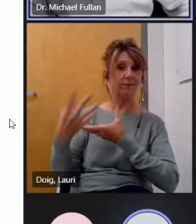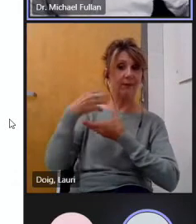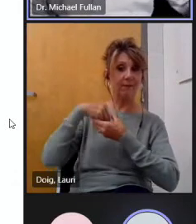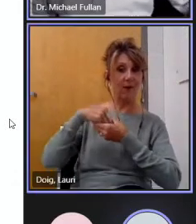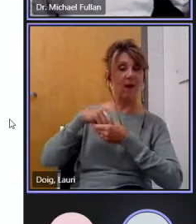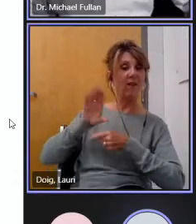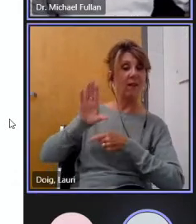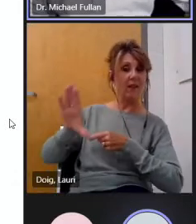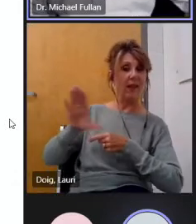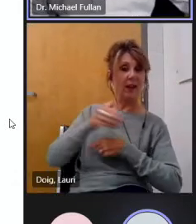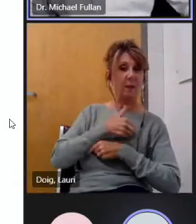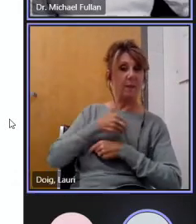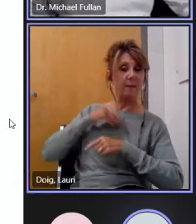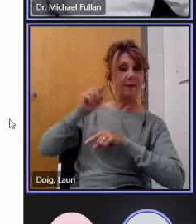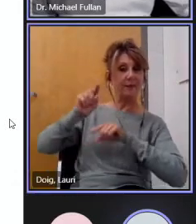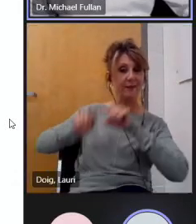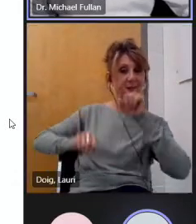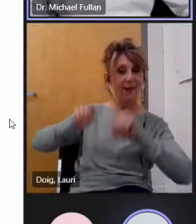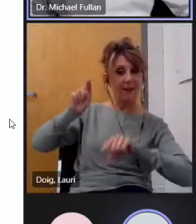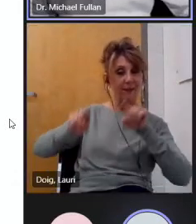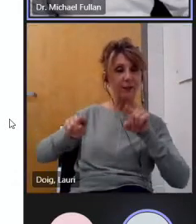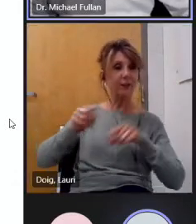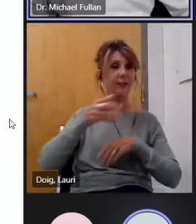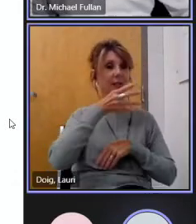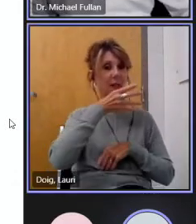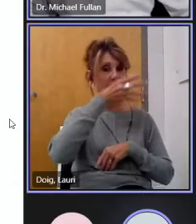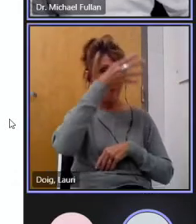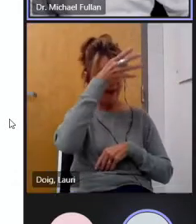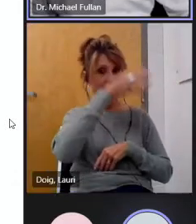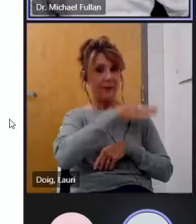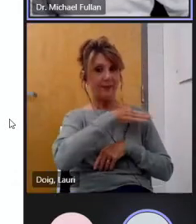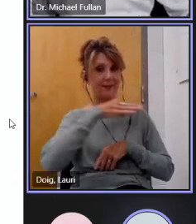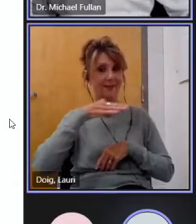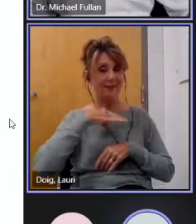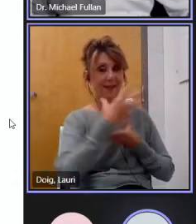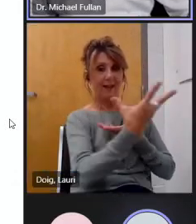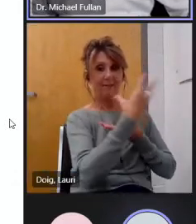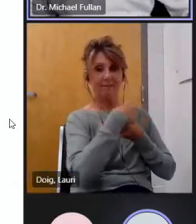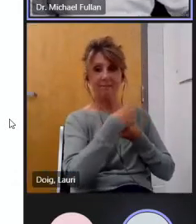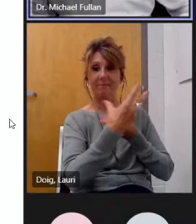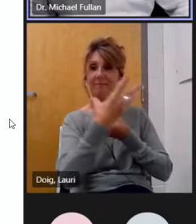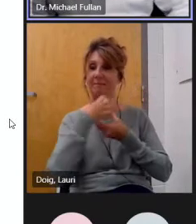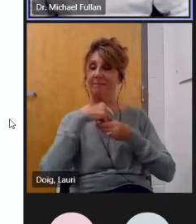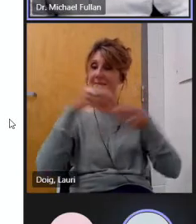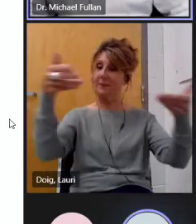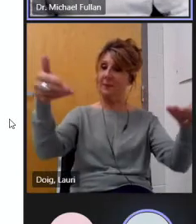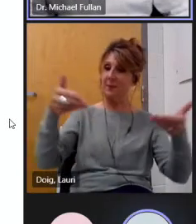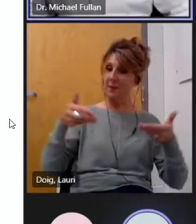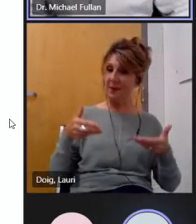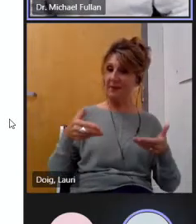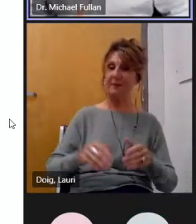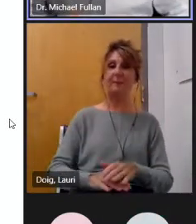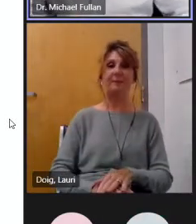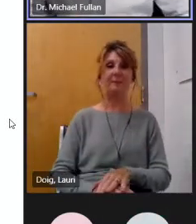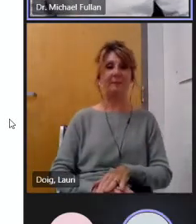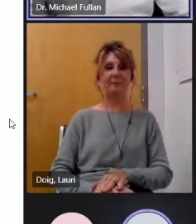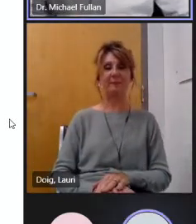next switch side thanks